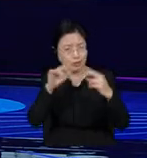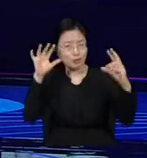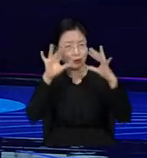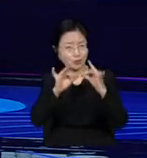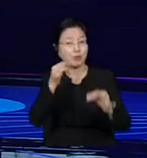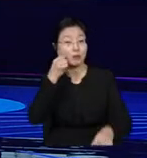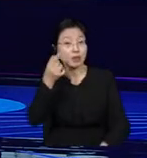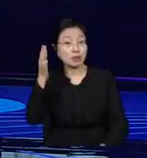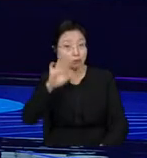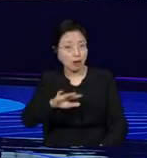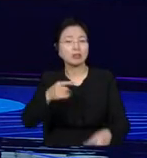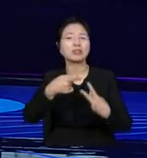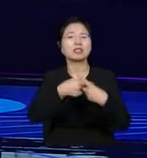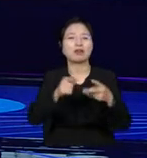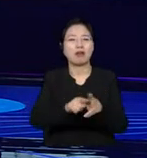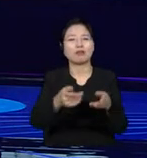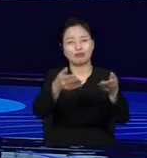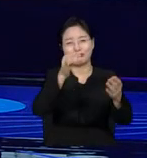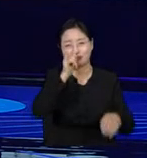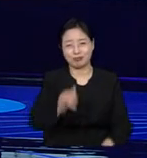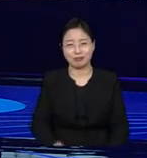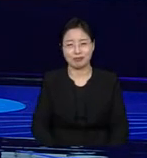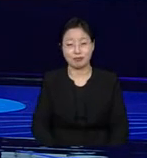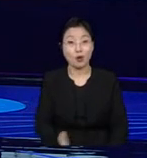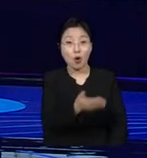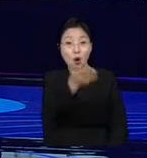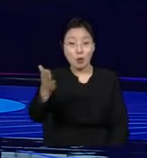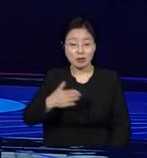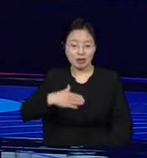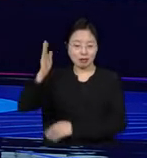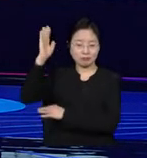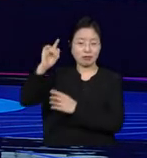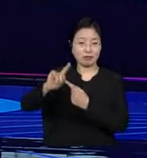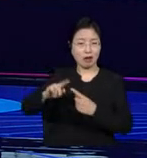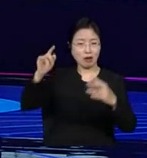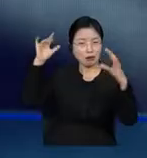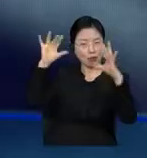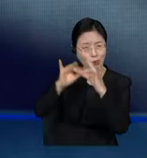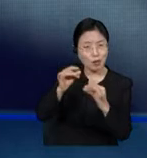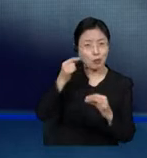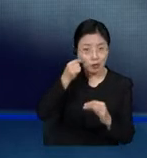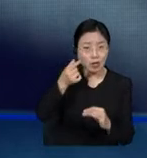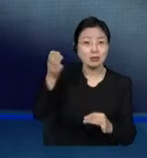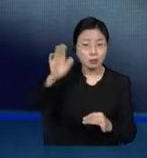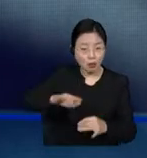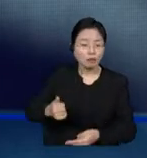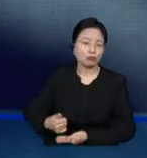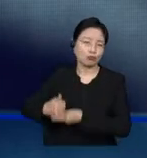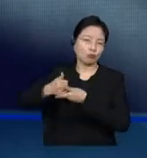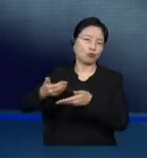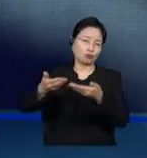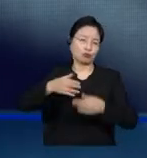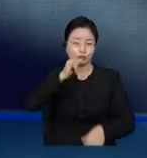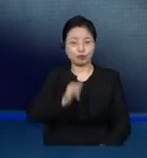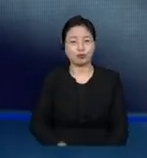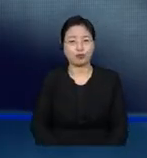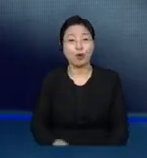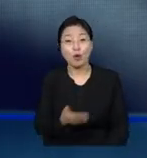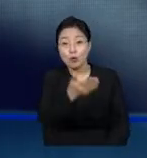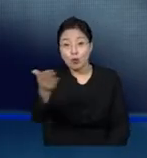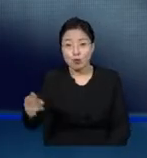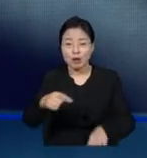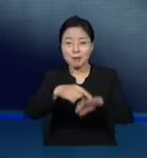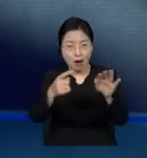me, and to disagree, and feel, think, and believe differently. Whether it's religion, culture, political